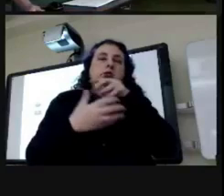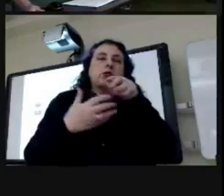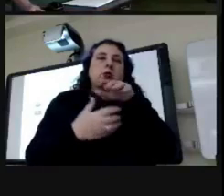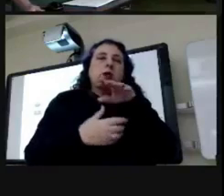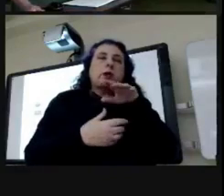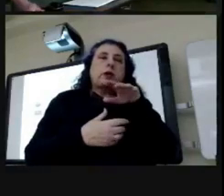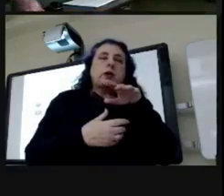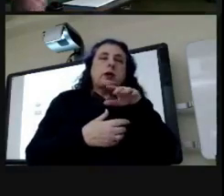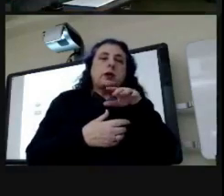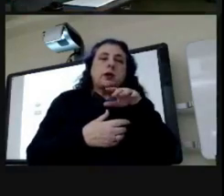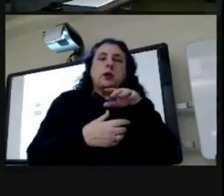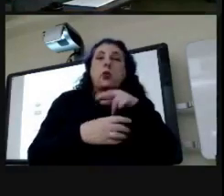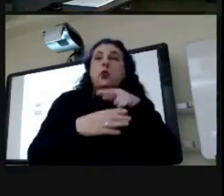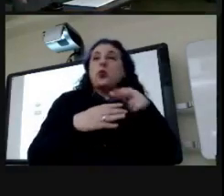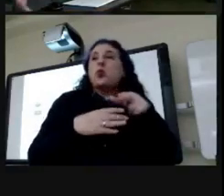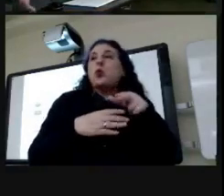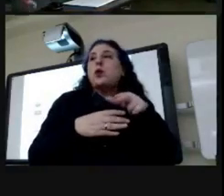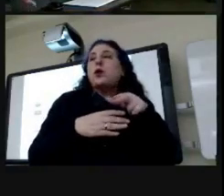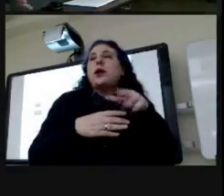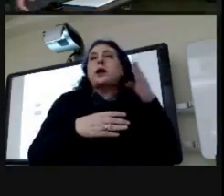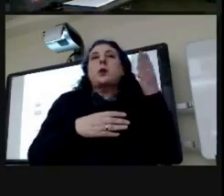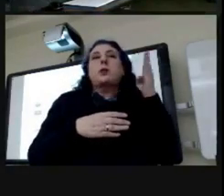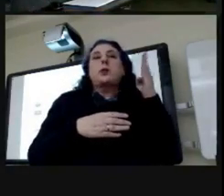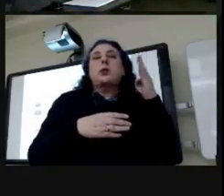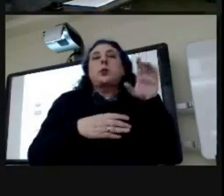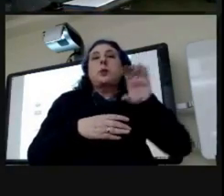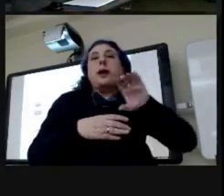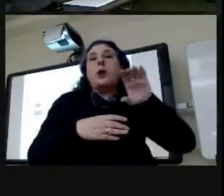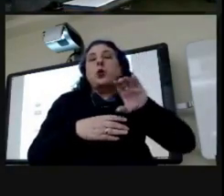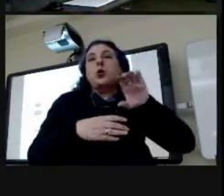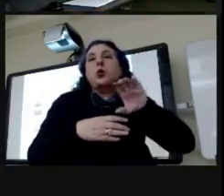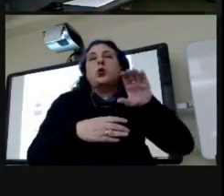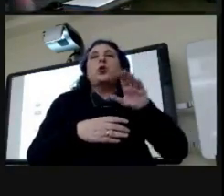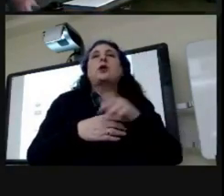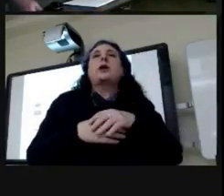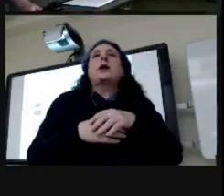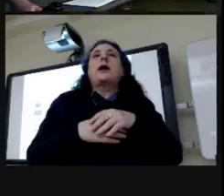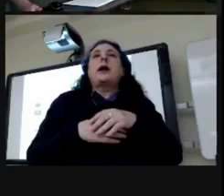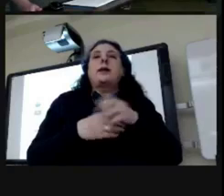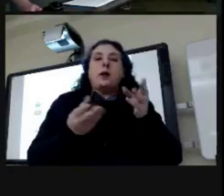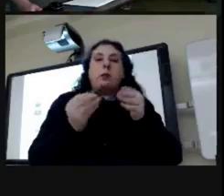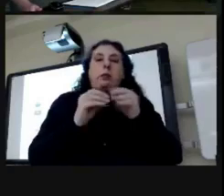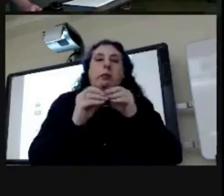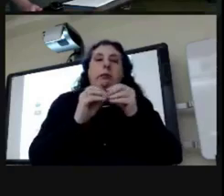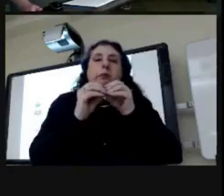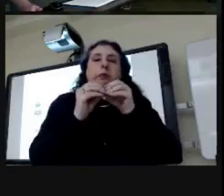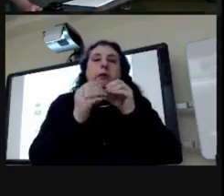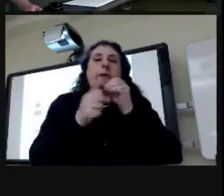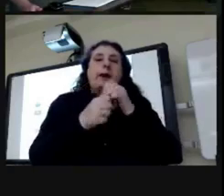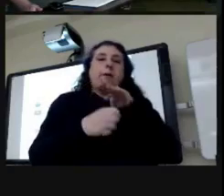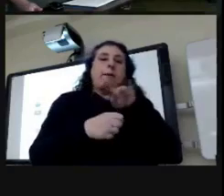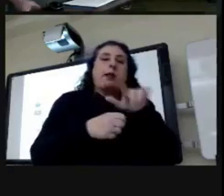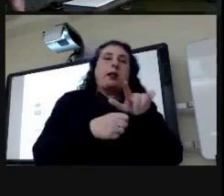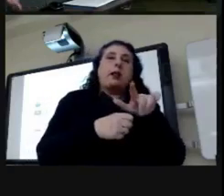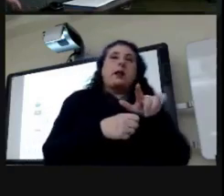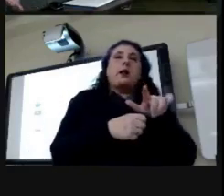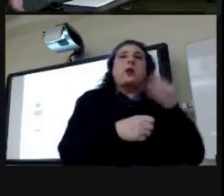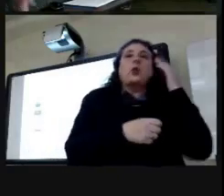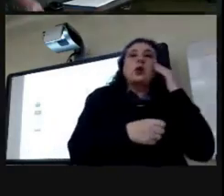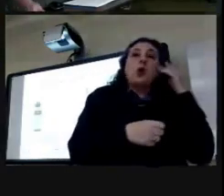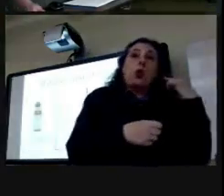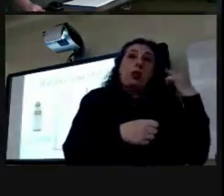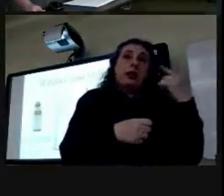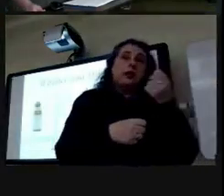ingredients and it results in like a pale blue powder and conforming to the pills and we know that these were taken by abraham lincoln